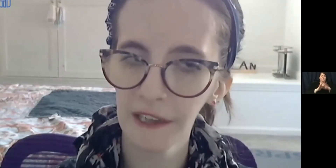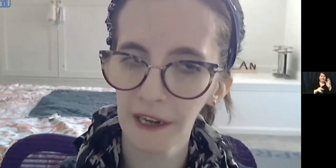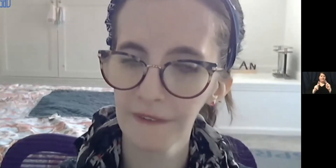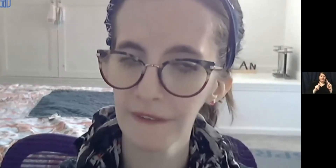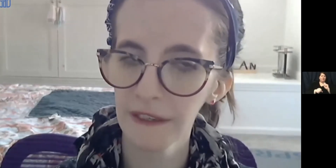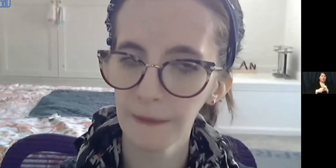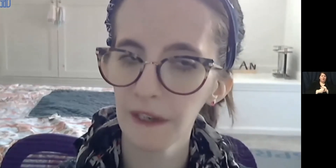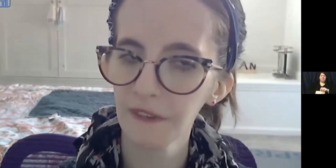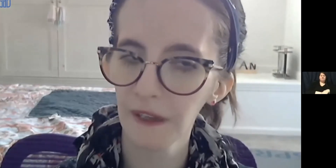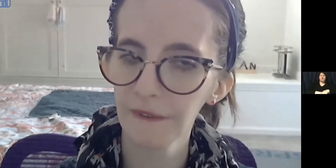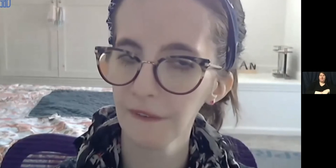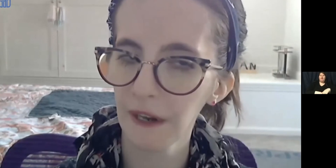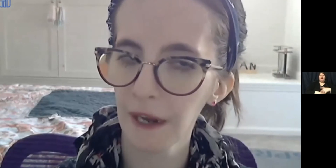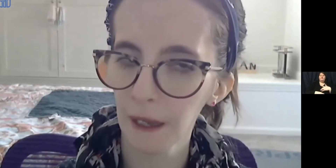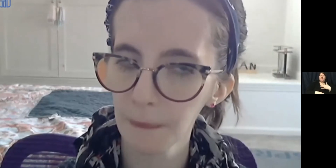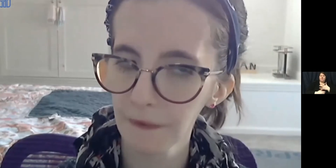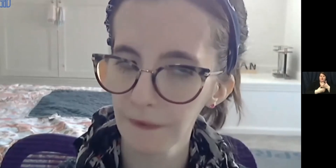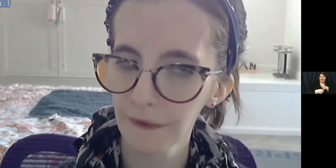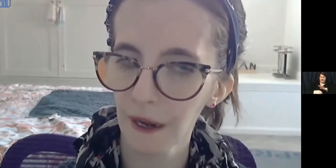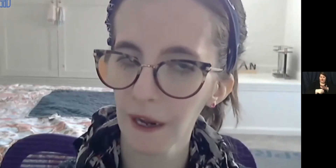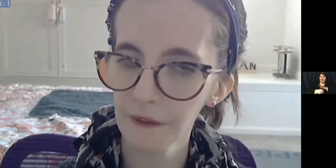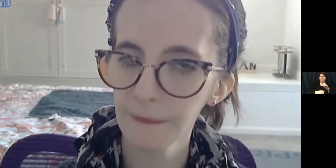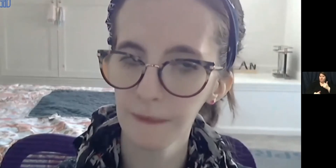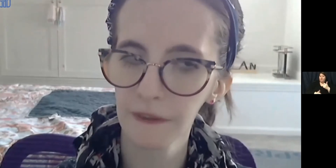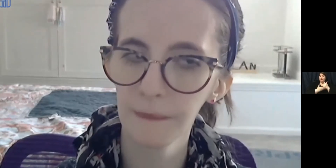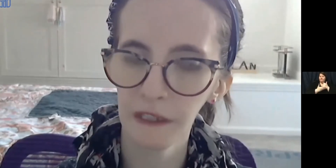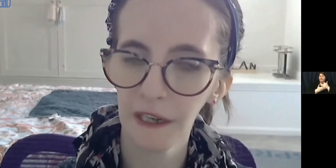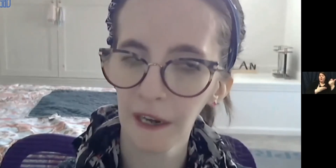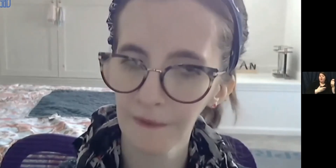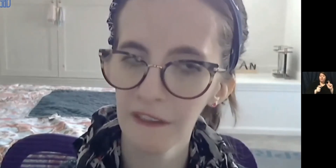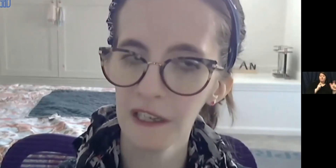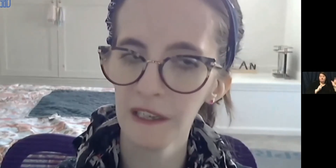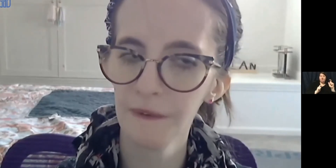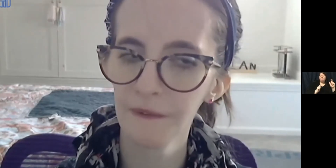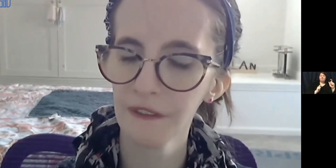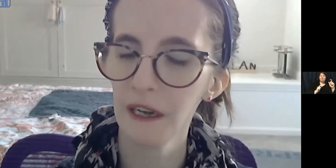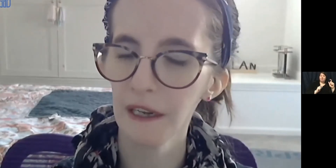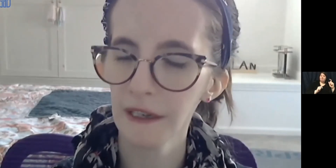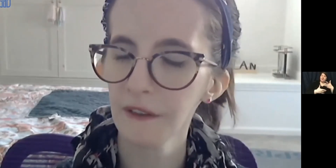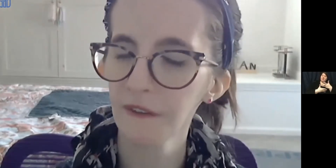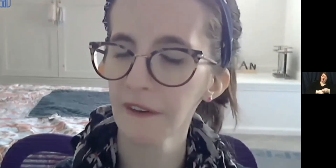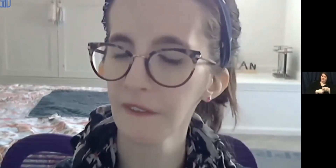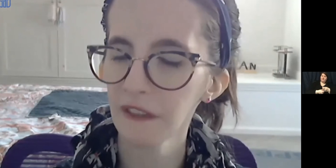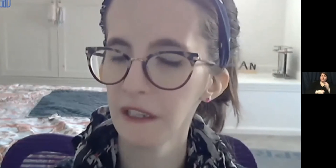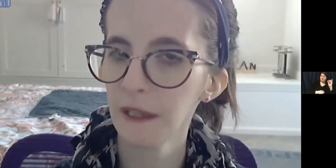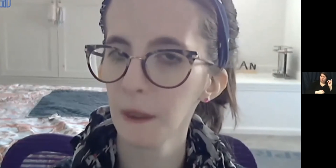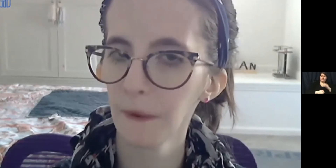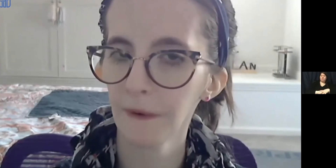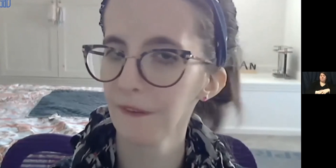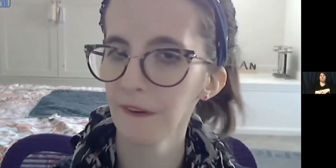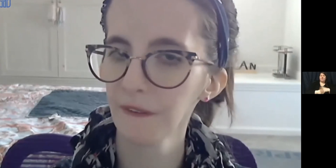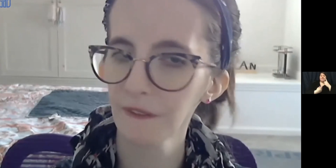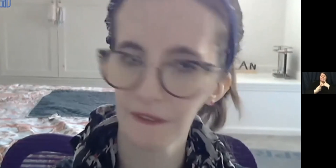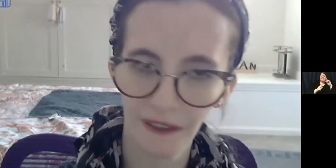enough in myself to help other people be confident and succeed in